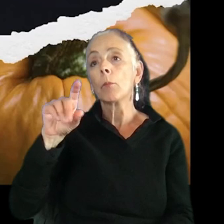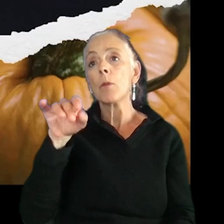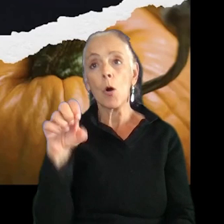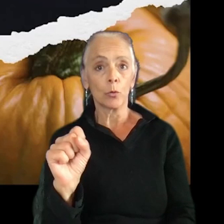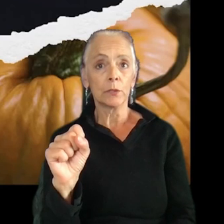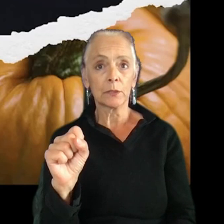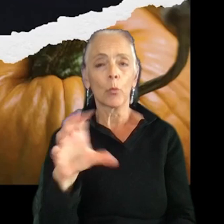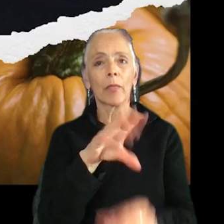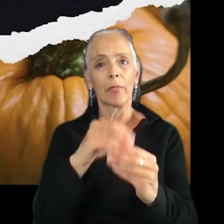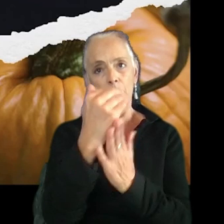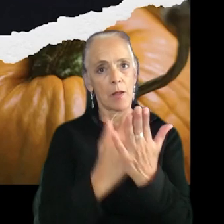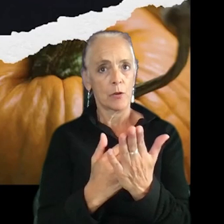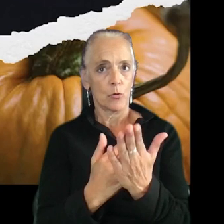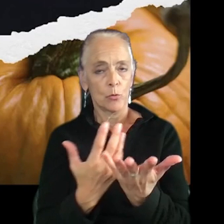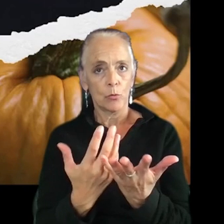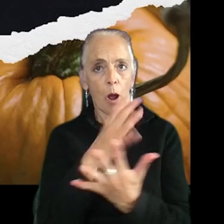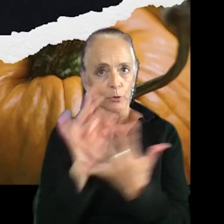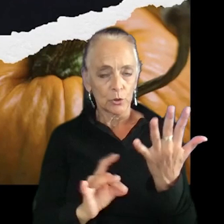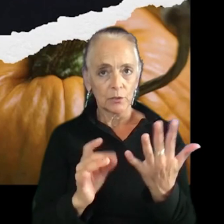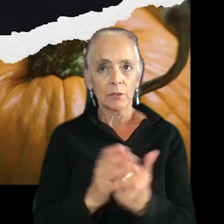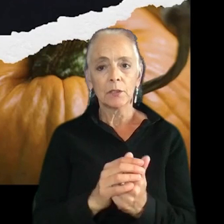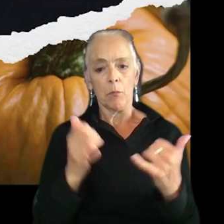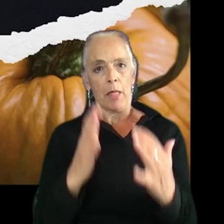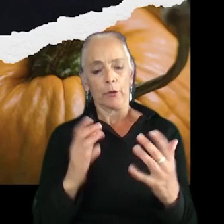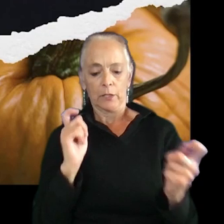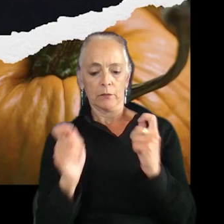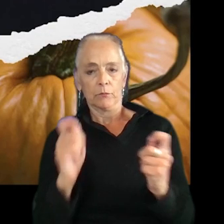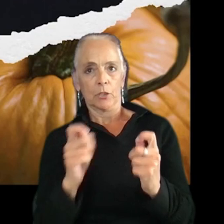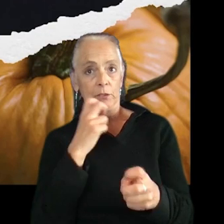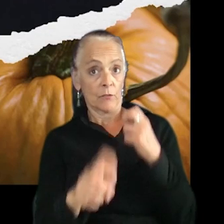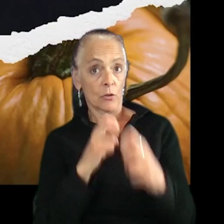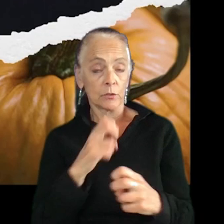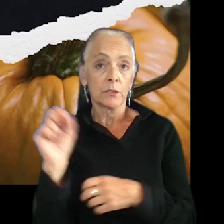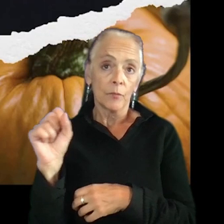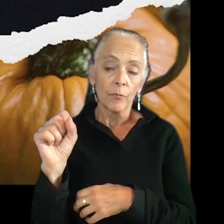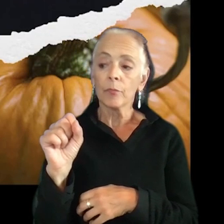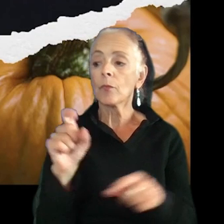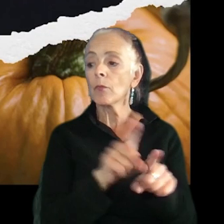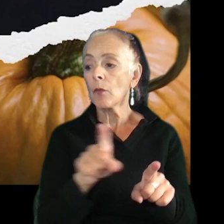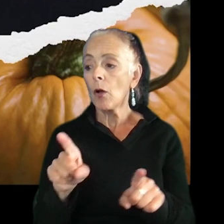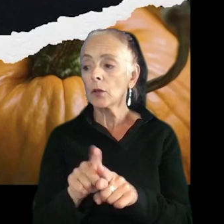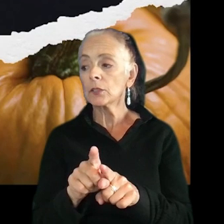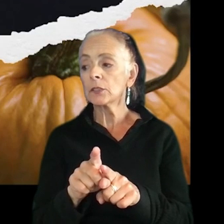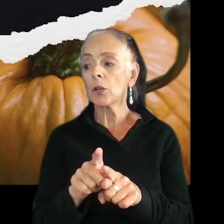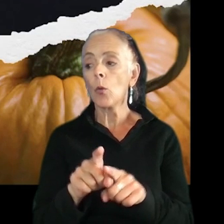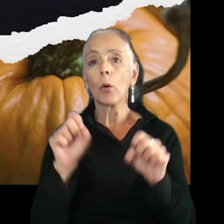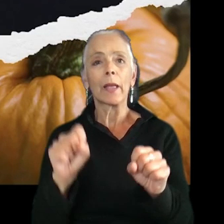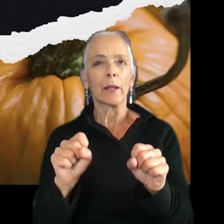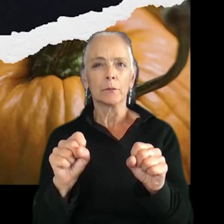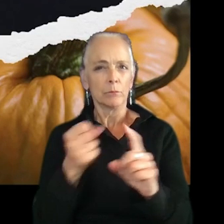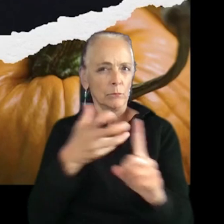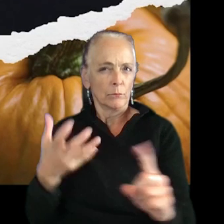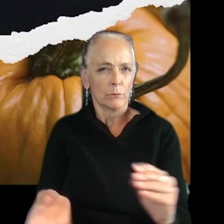itself. Yes, we can let players adjust the difficulty, but we can also go a little bit deeper than